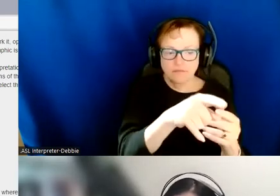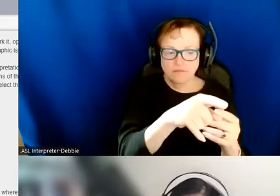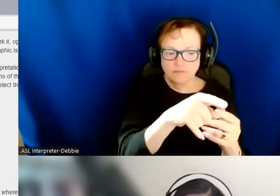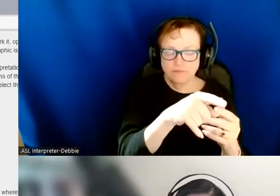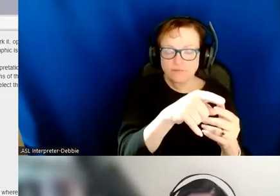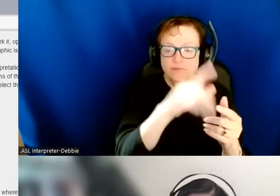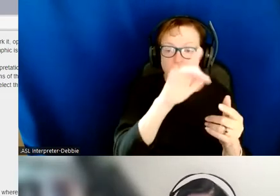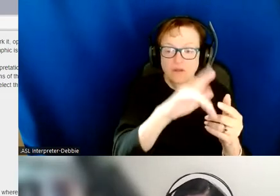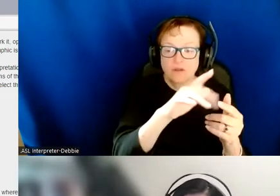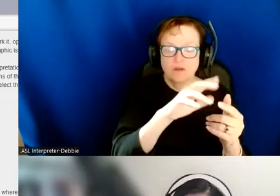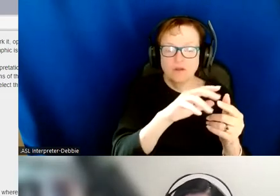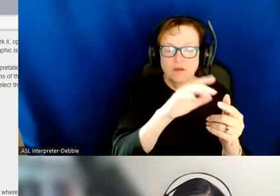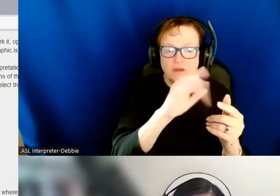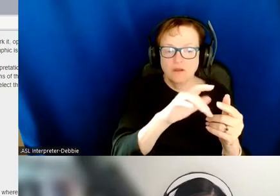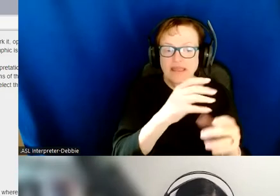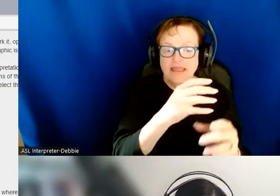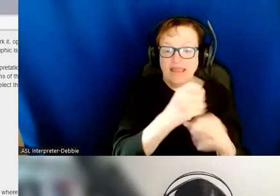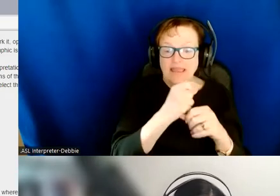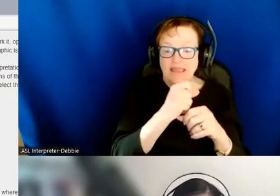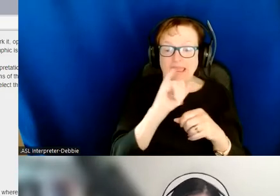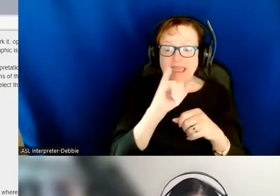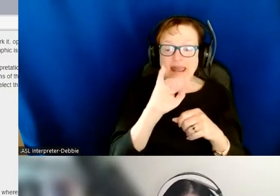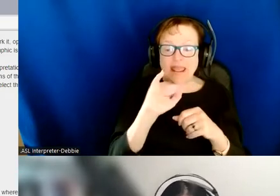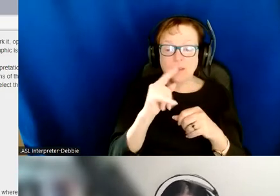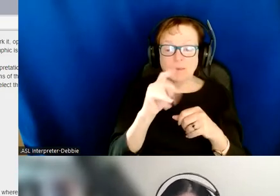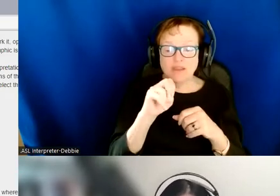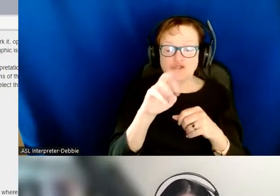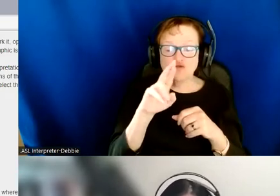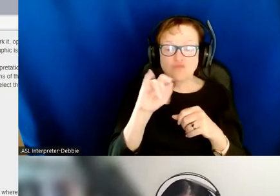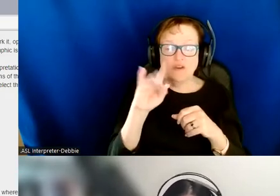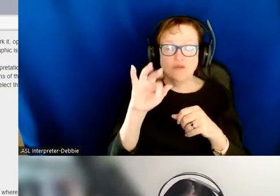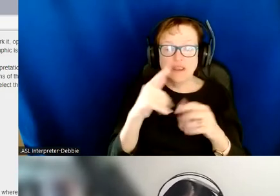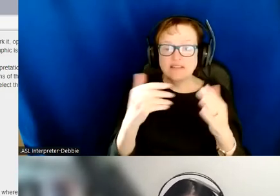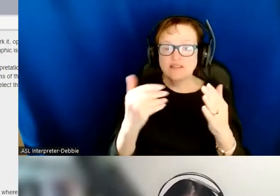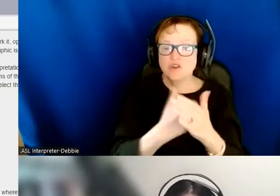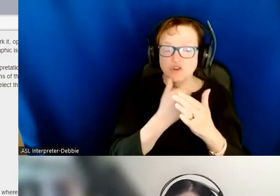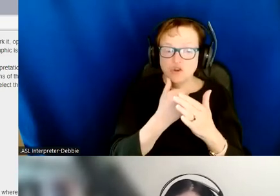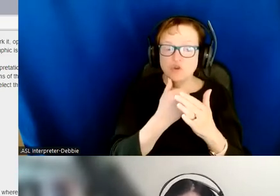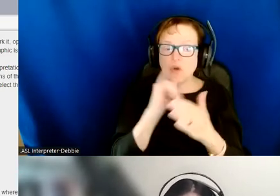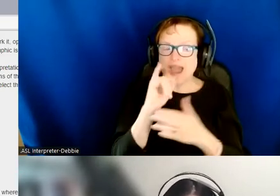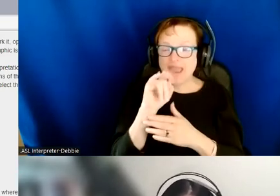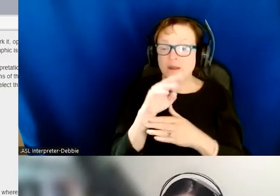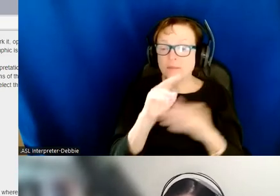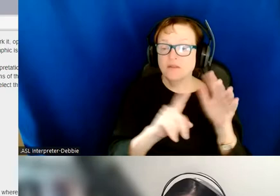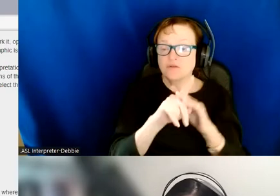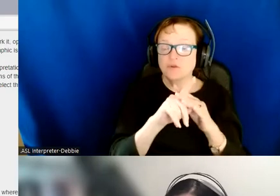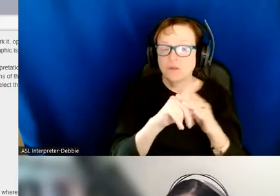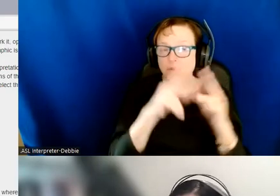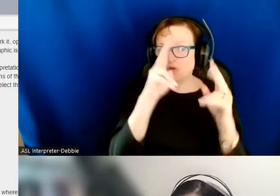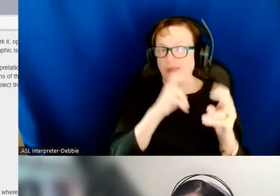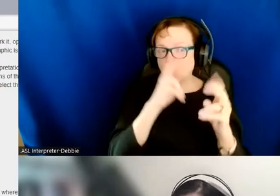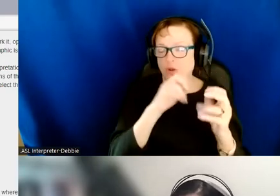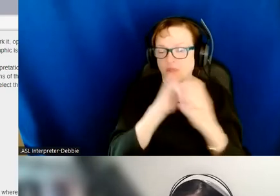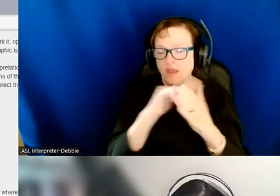you'll select get image rendering all right that's a new context menu item that appears uh when you install image